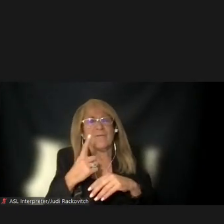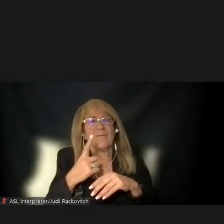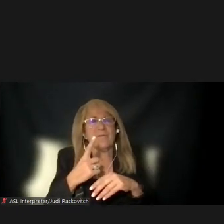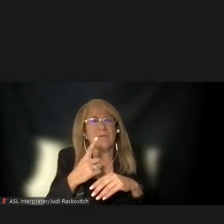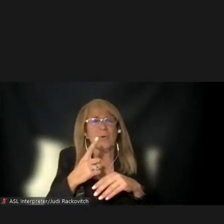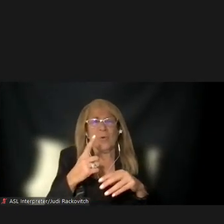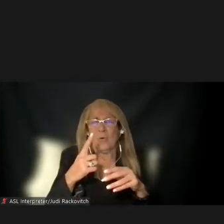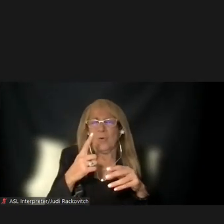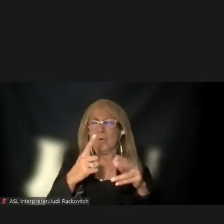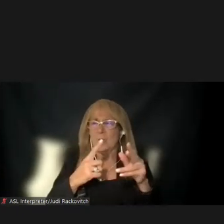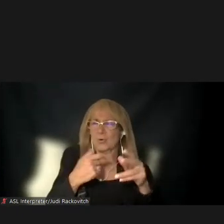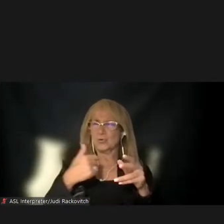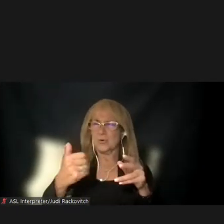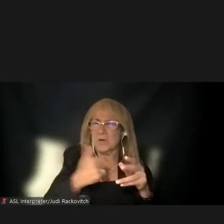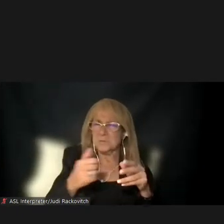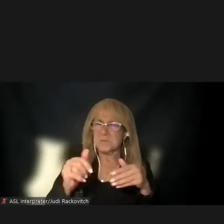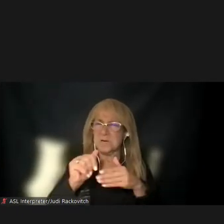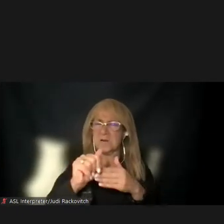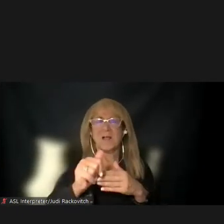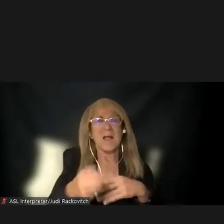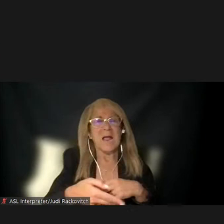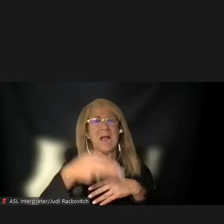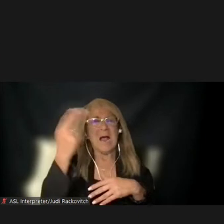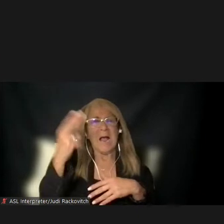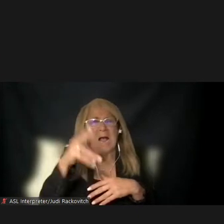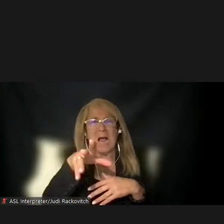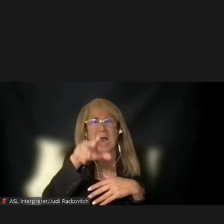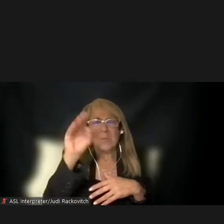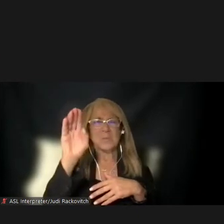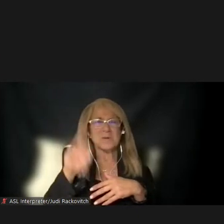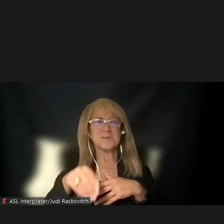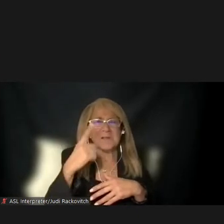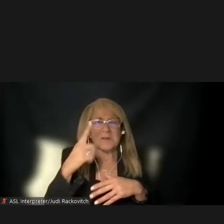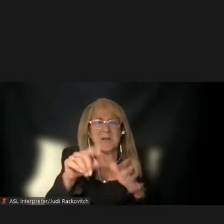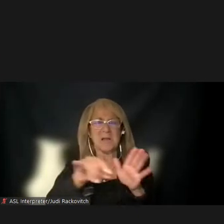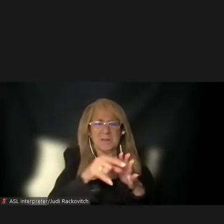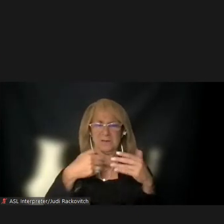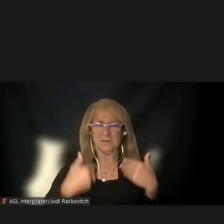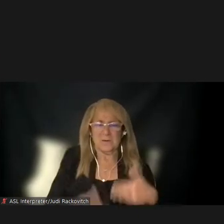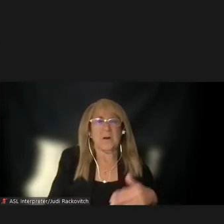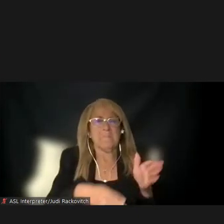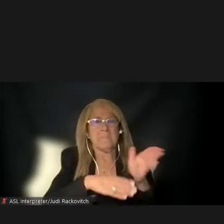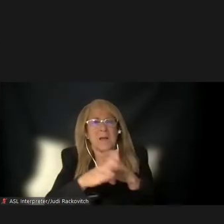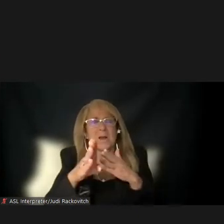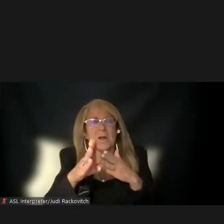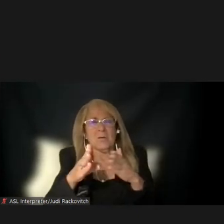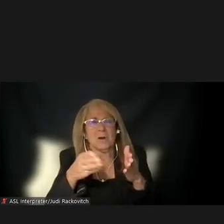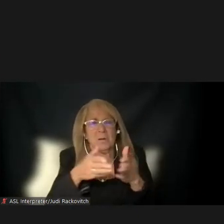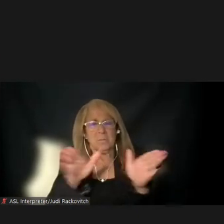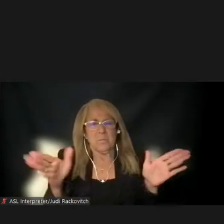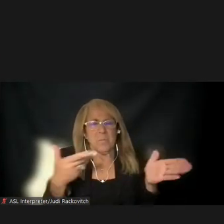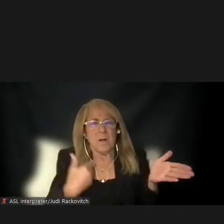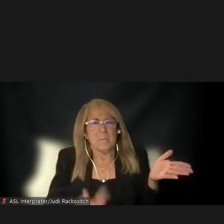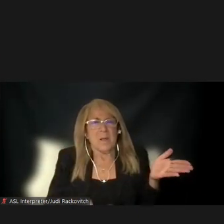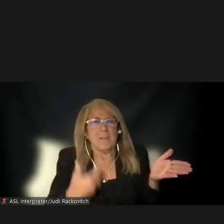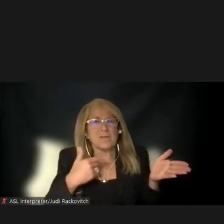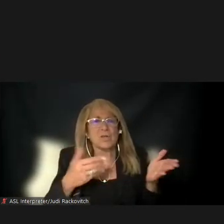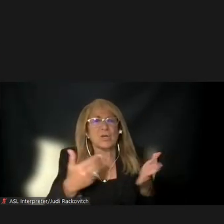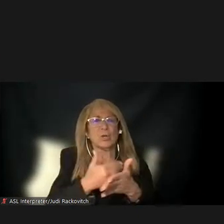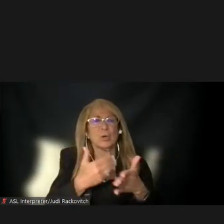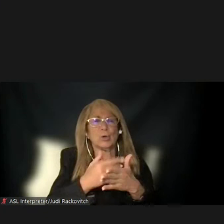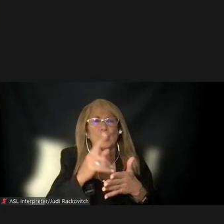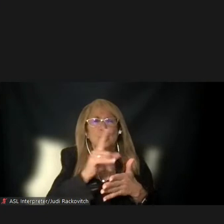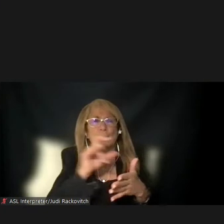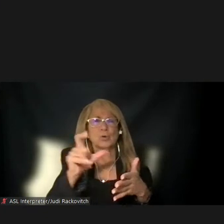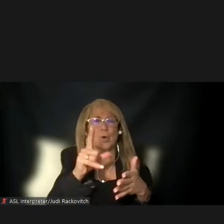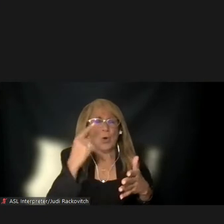industry data shows that a high percentage of taxi and for hire vehicle drivers identifies minority populations. Once there is a new toll for entering the Manhattan Central